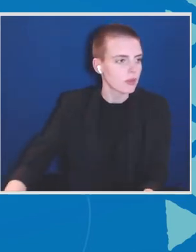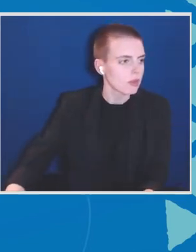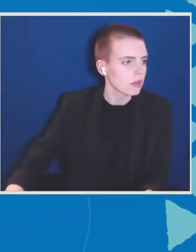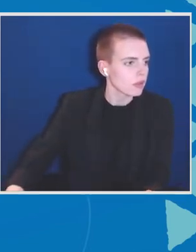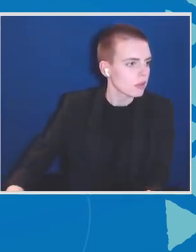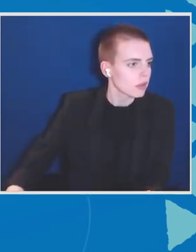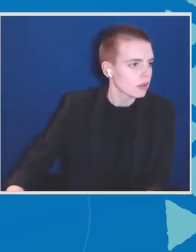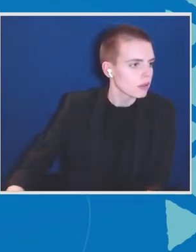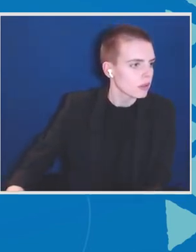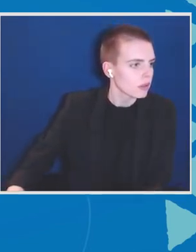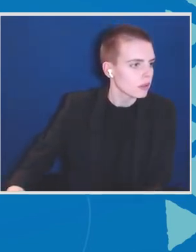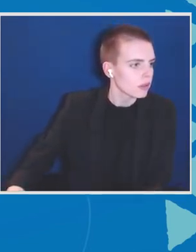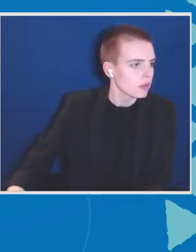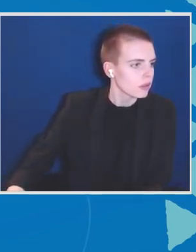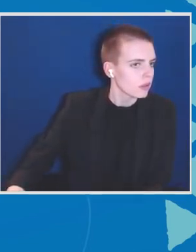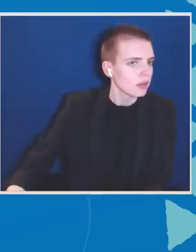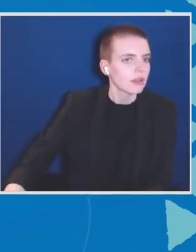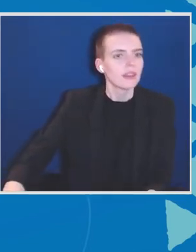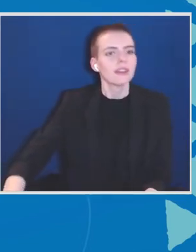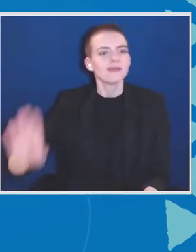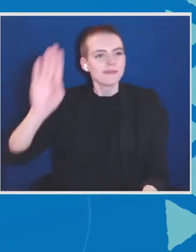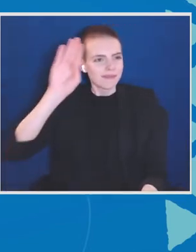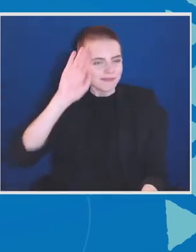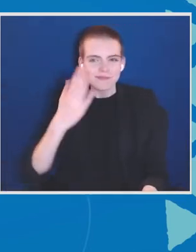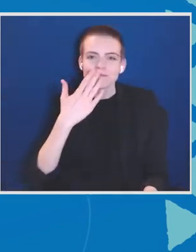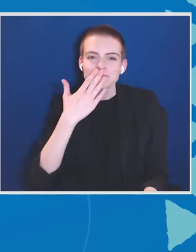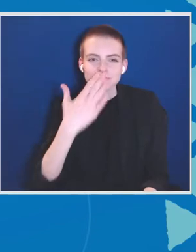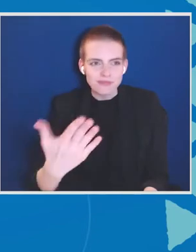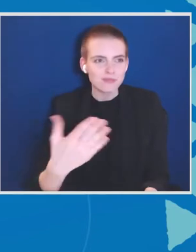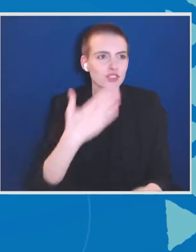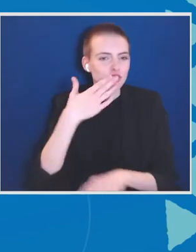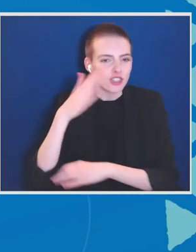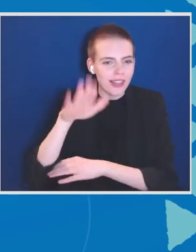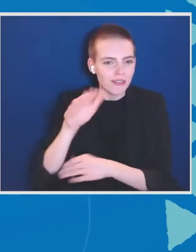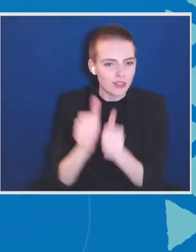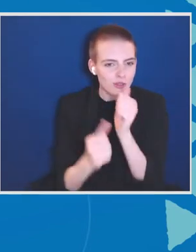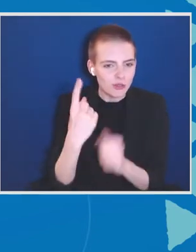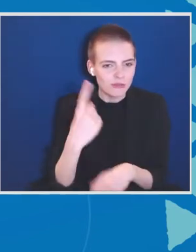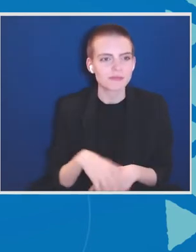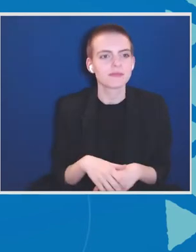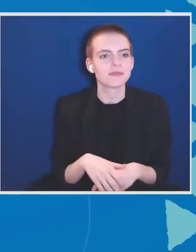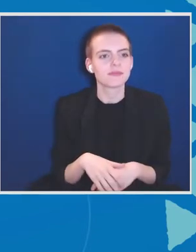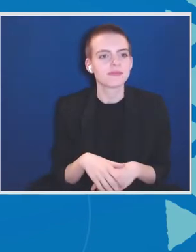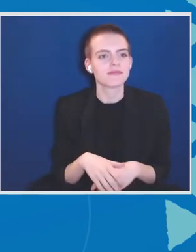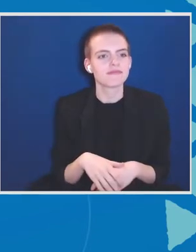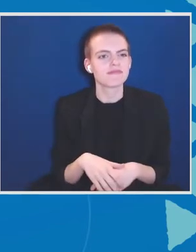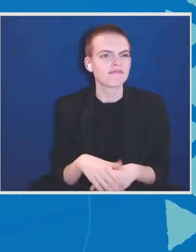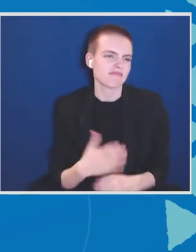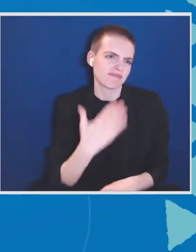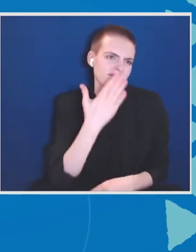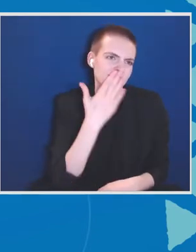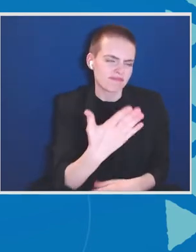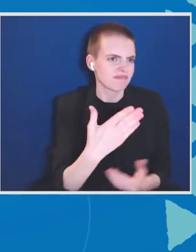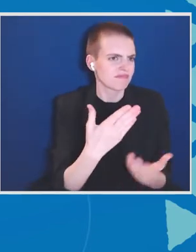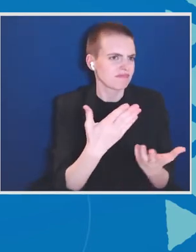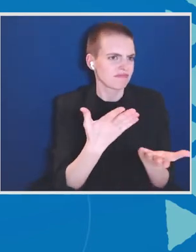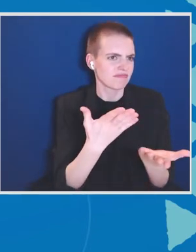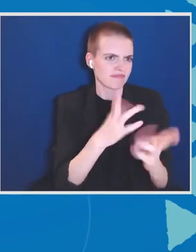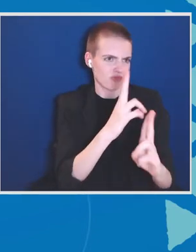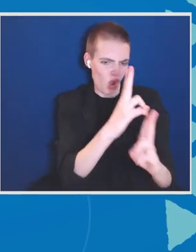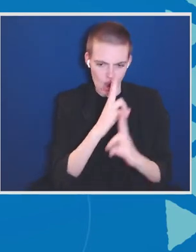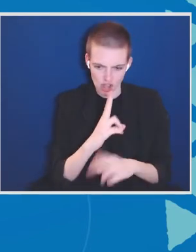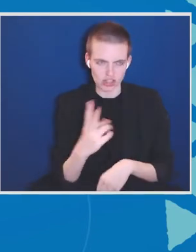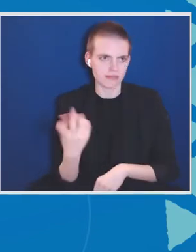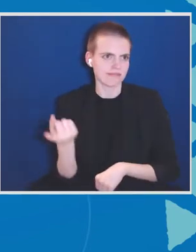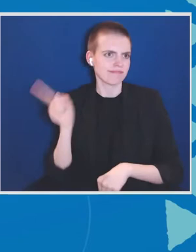Thank you, Ali, and good afternoon, everyone. Thank you for providing me the honor to be up here and talk a little bit